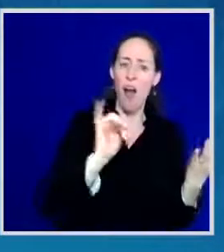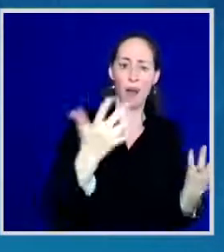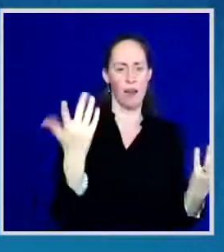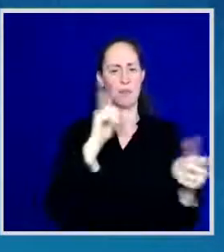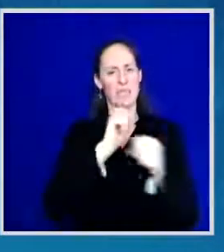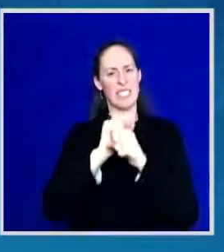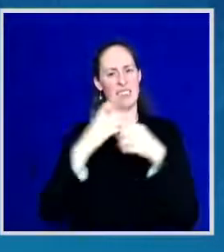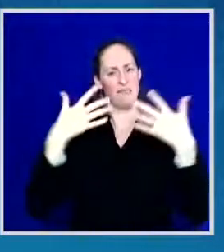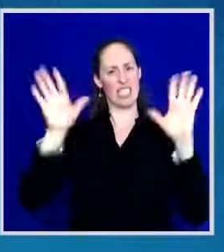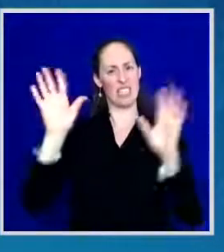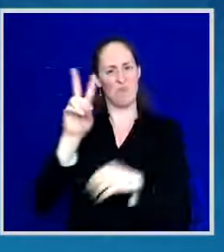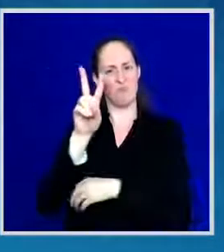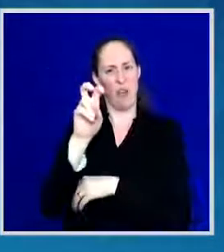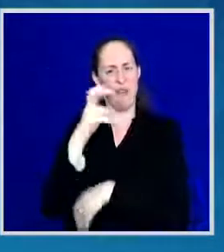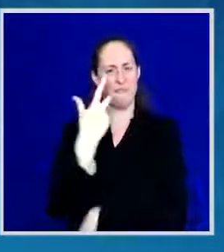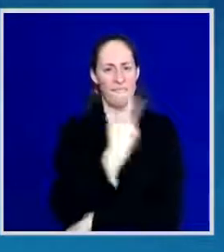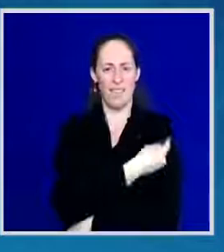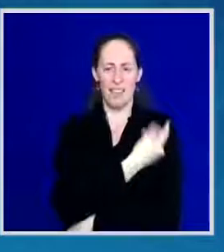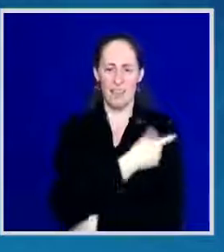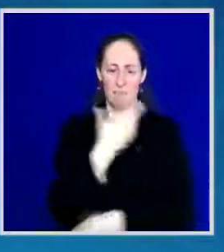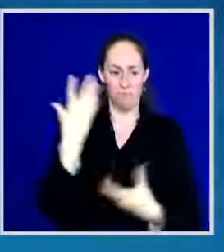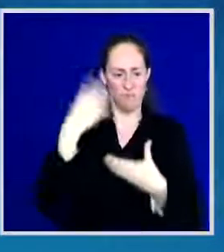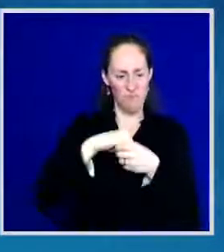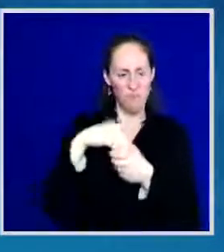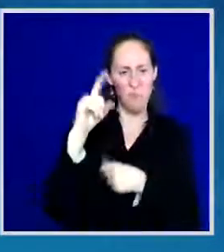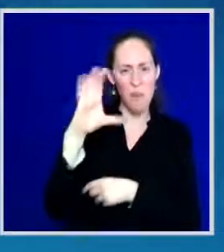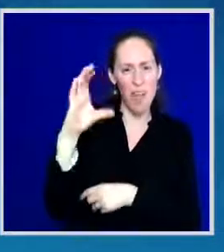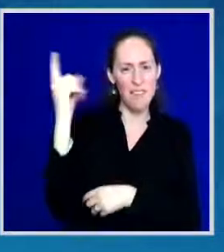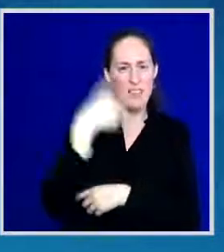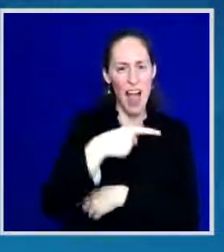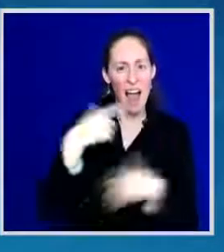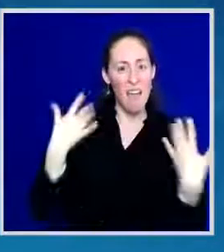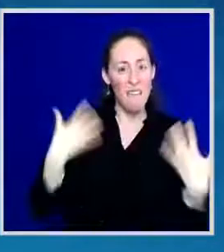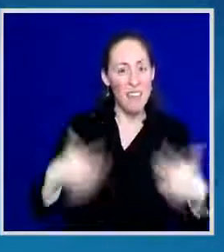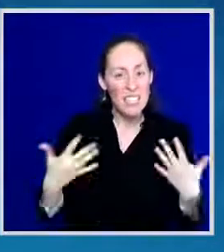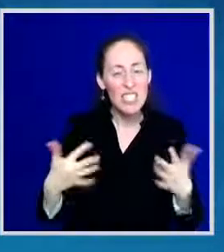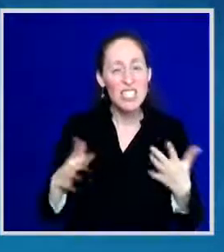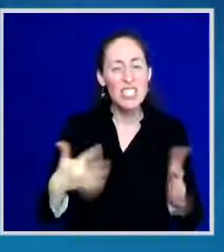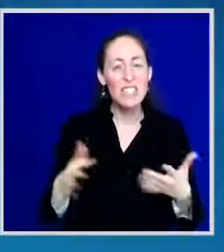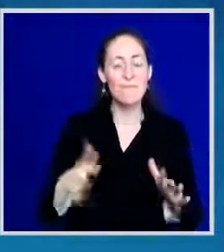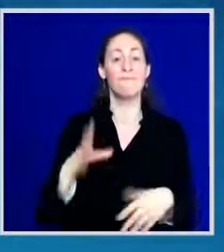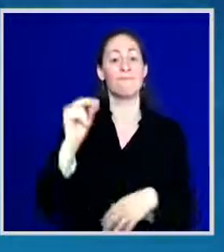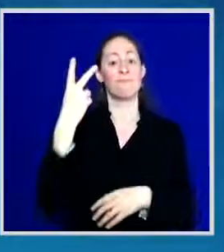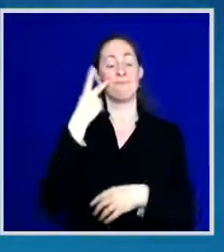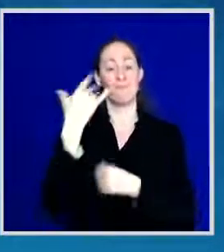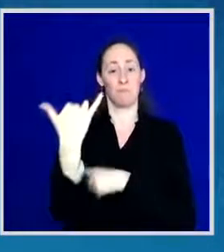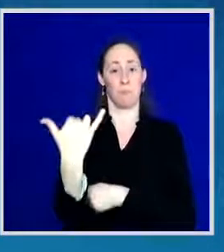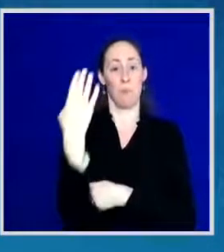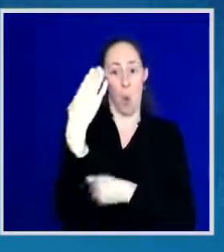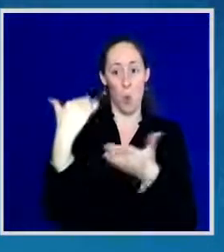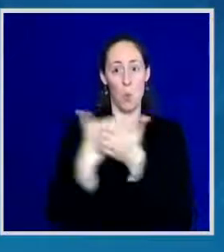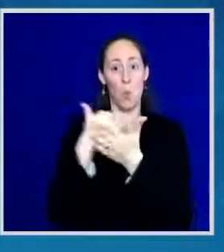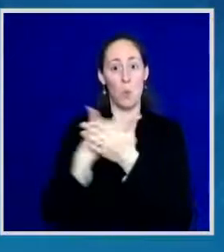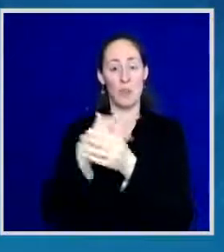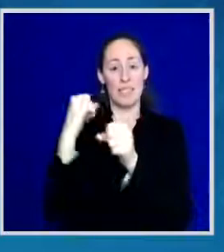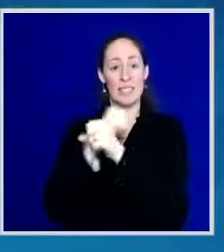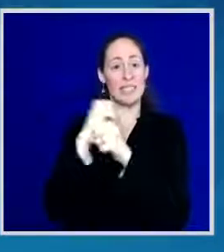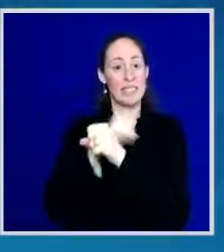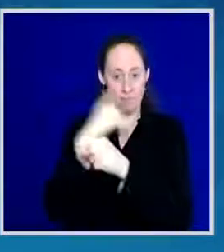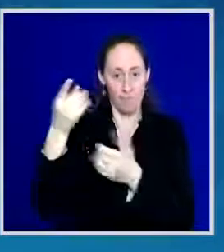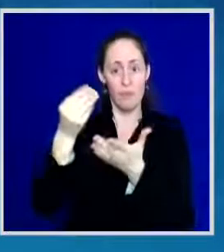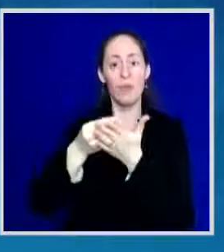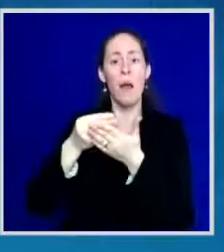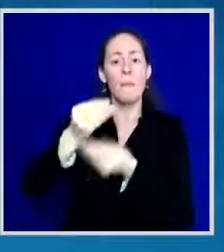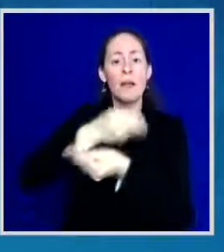days. In fact, just this morning, we got new data on how the economy did in the first quarter of this year. And